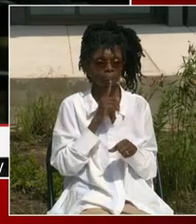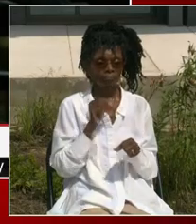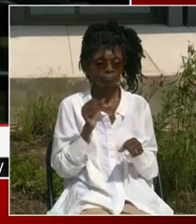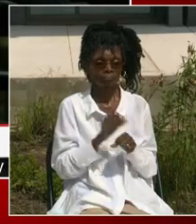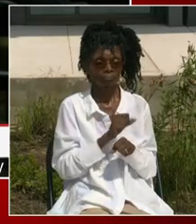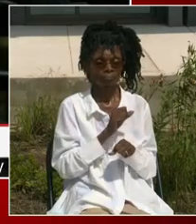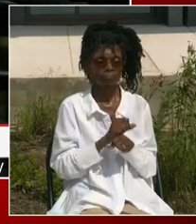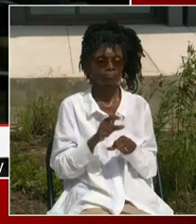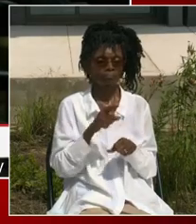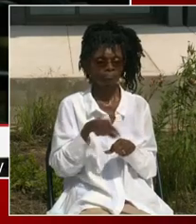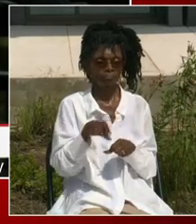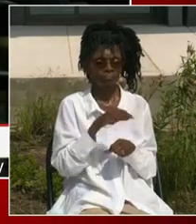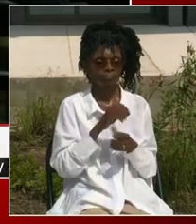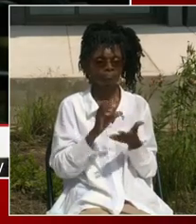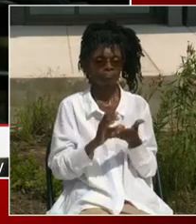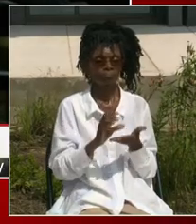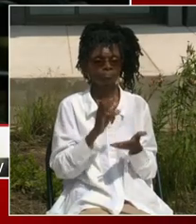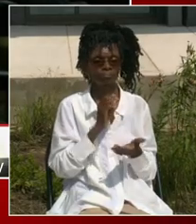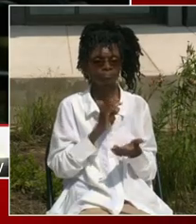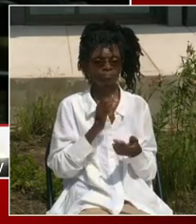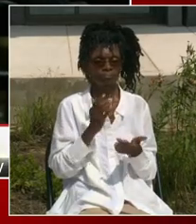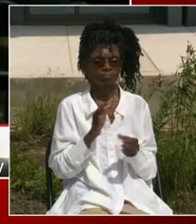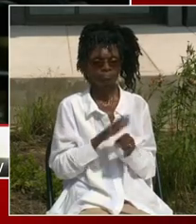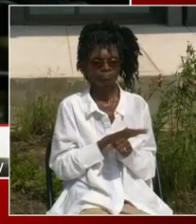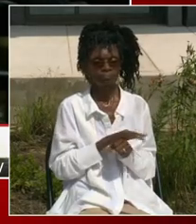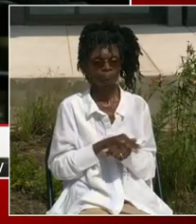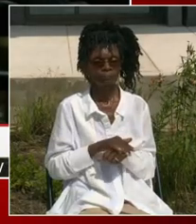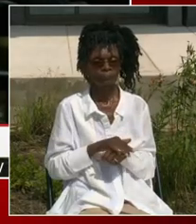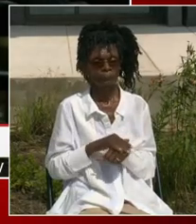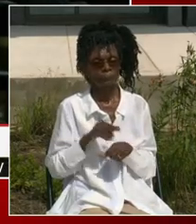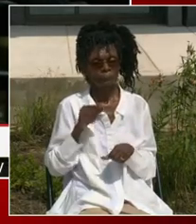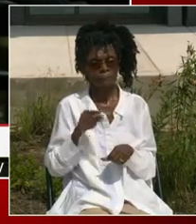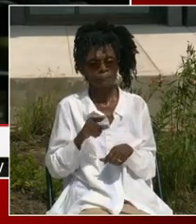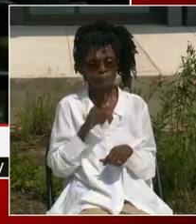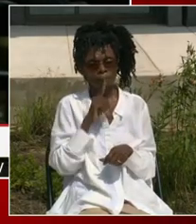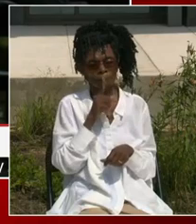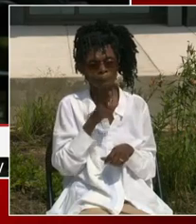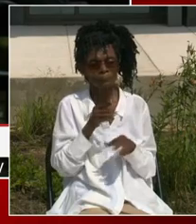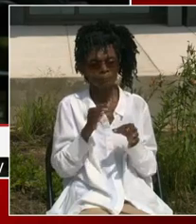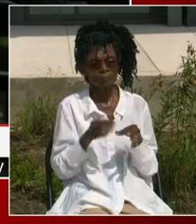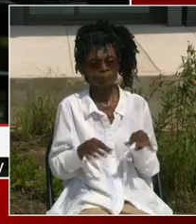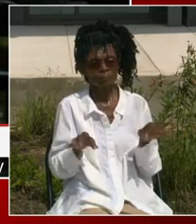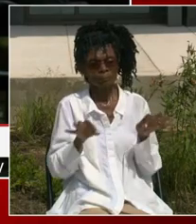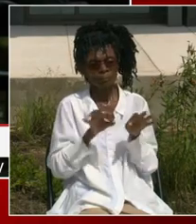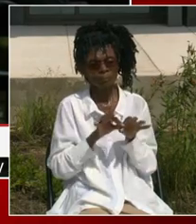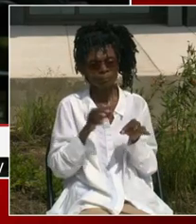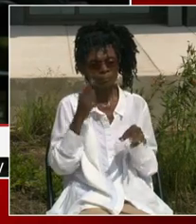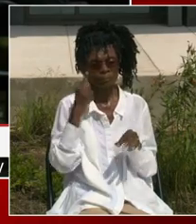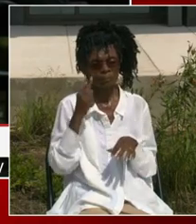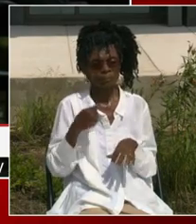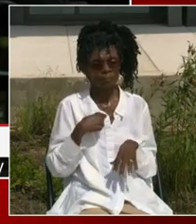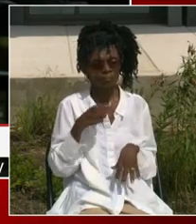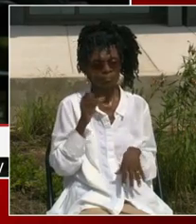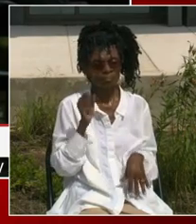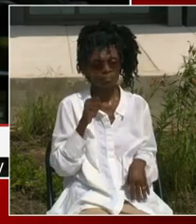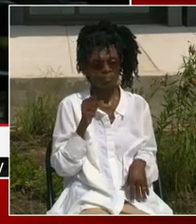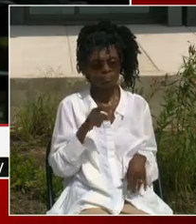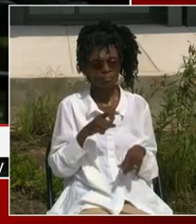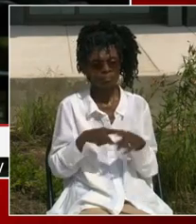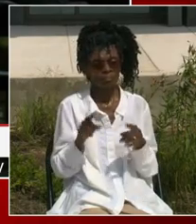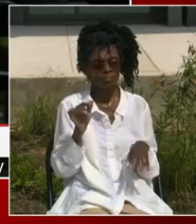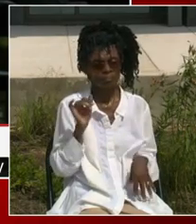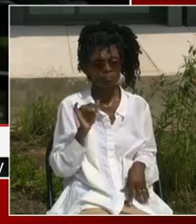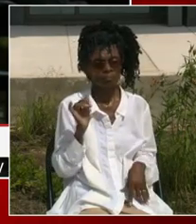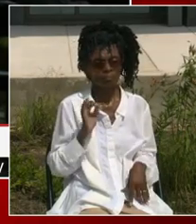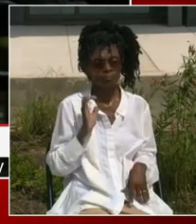modernization. So this means a lot to me personally, but also I know for our community, it couldn't be a more beautiful